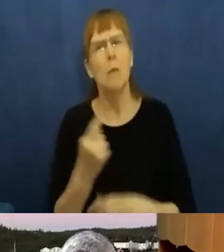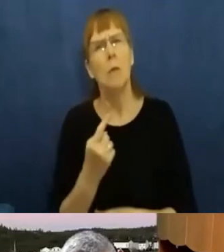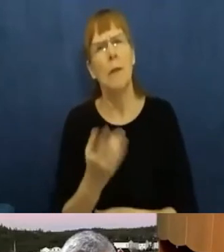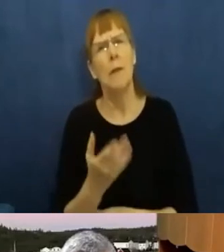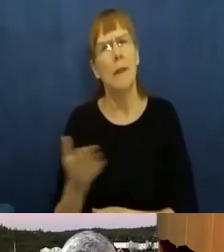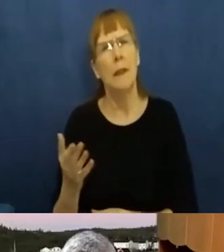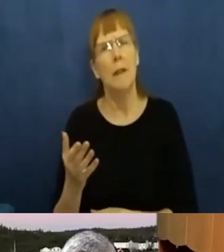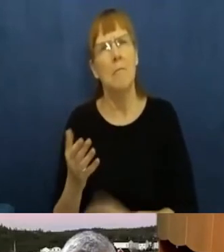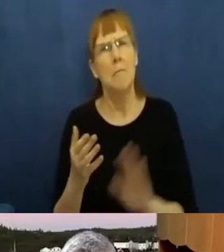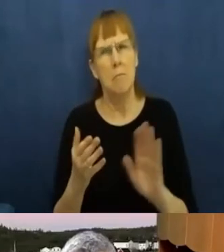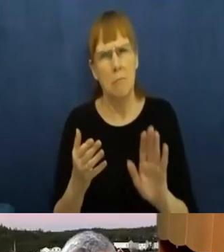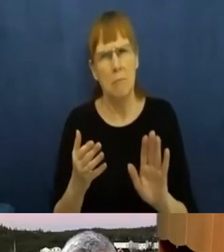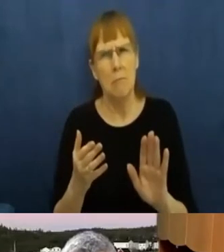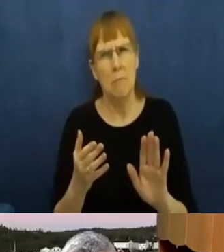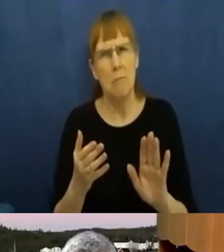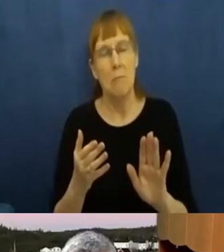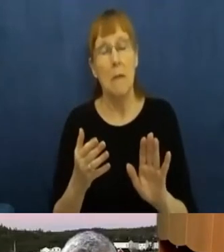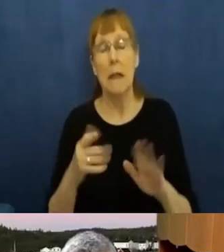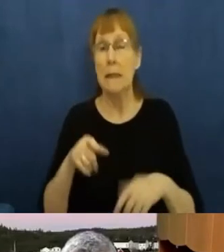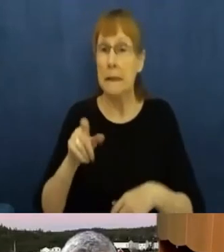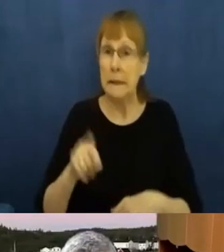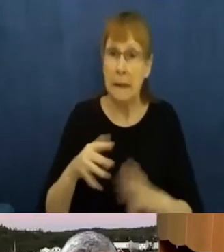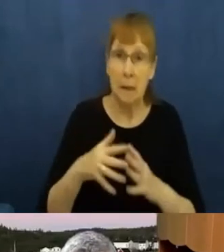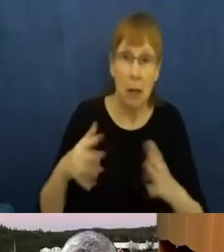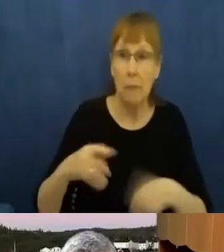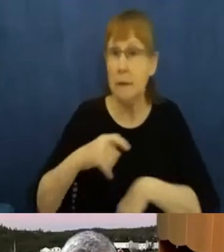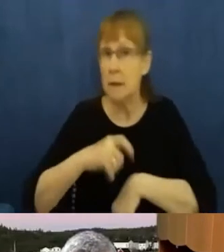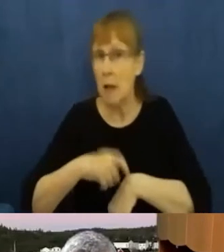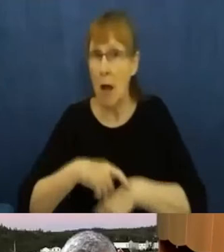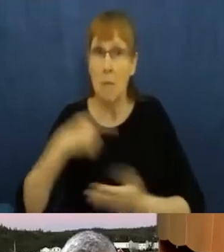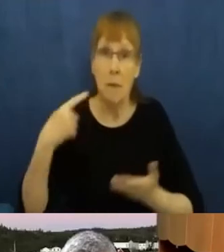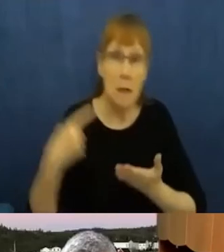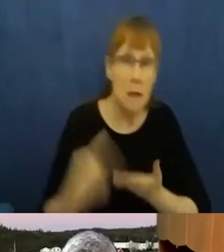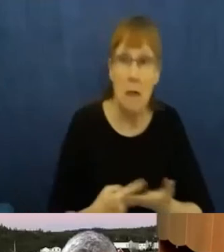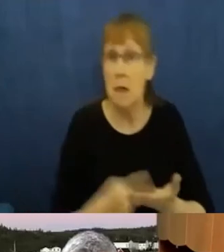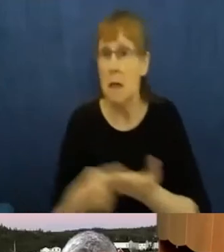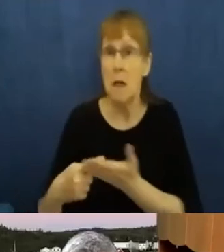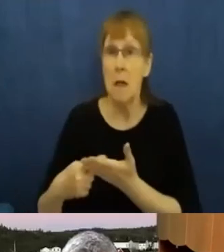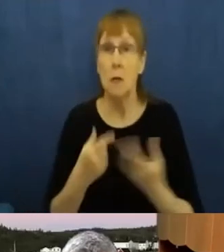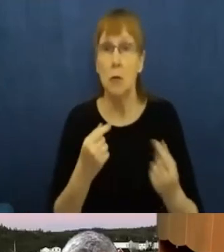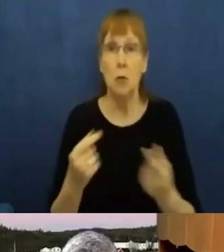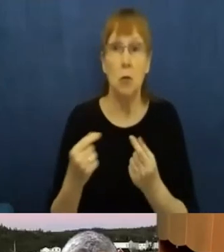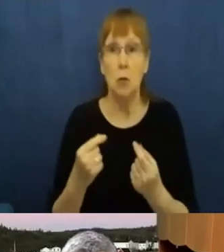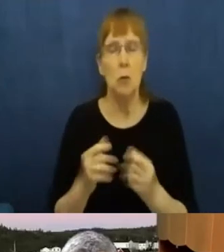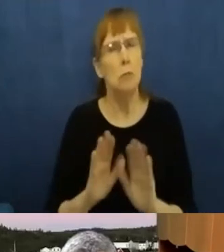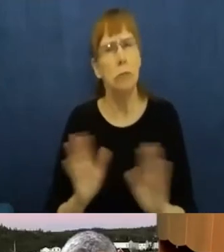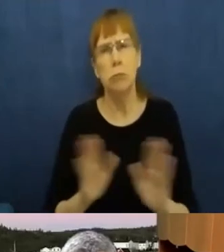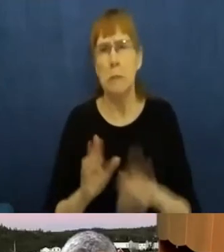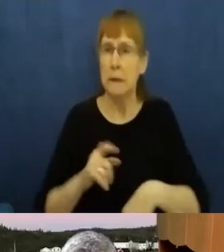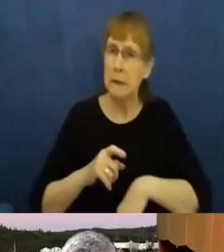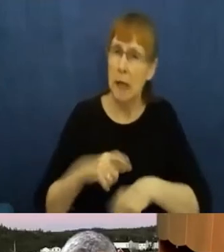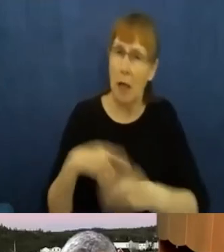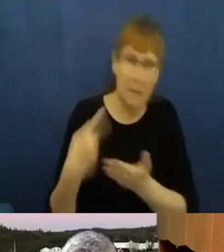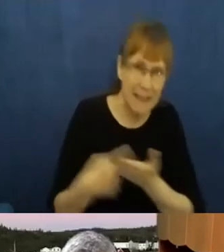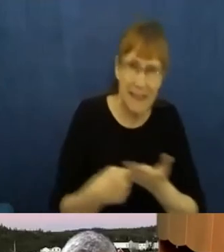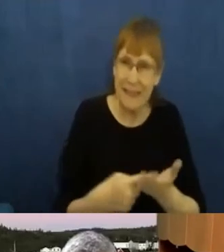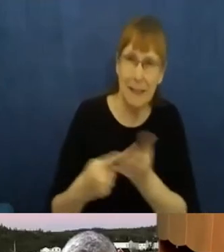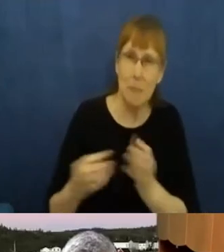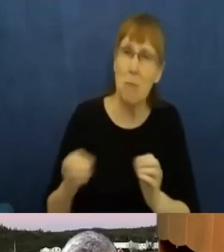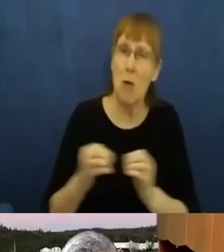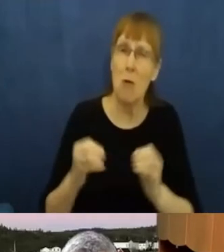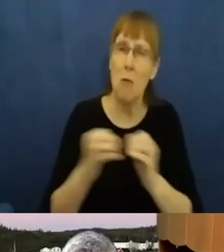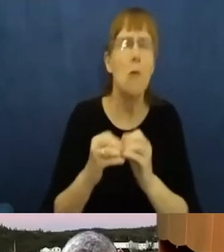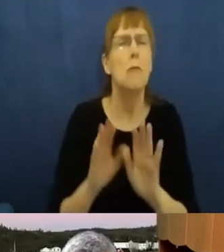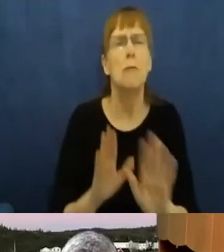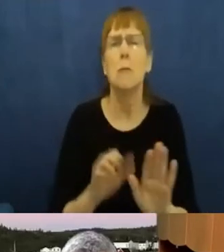don't need to take a lot of time talking about further action, that we really have so many reports